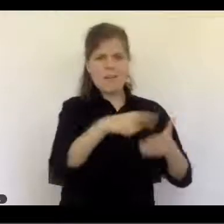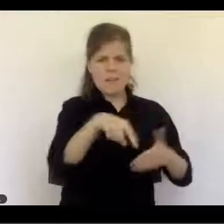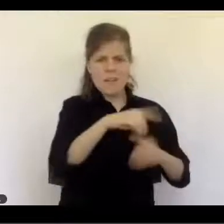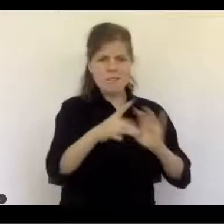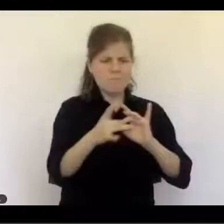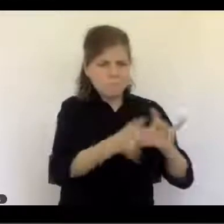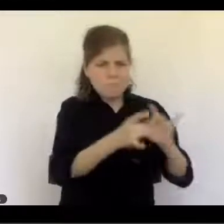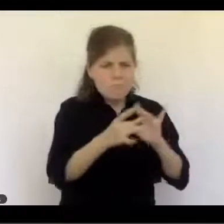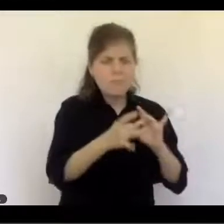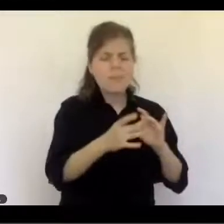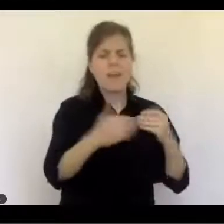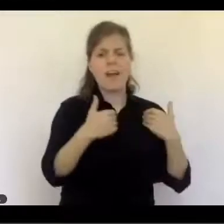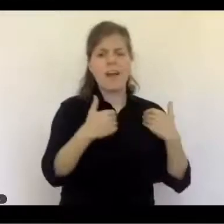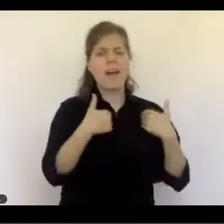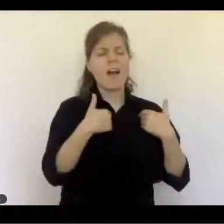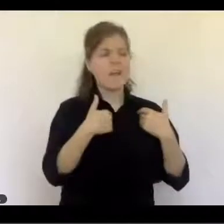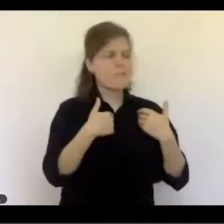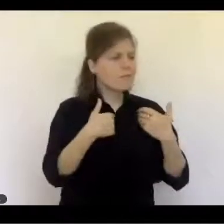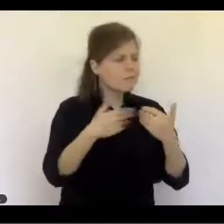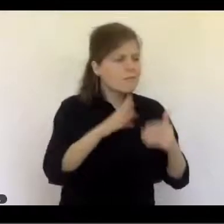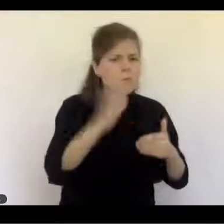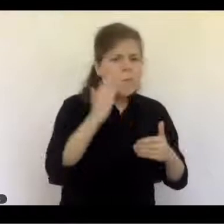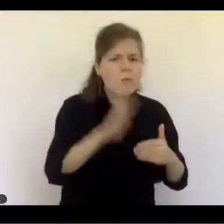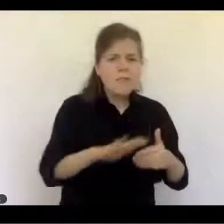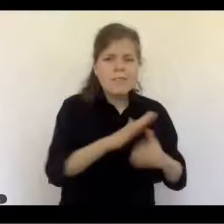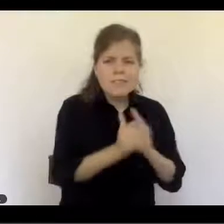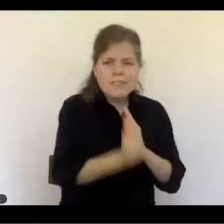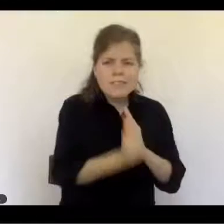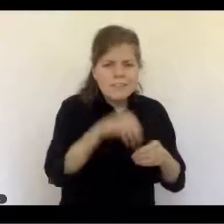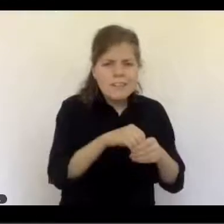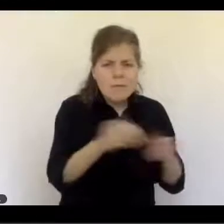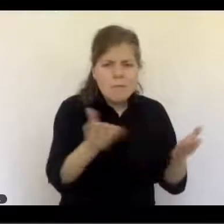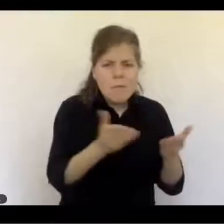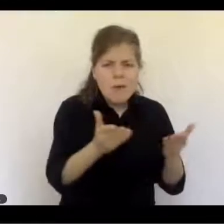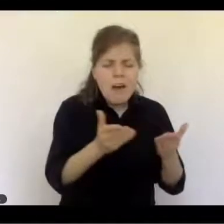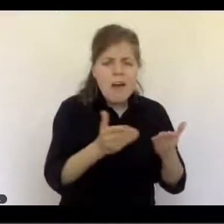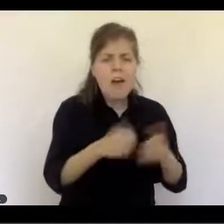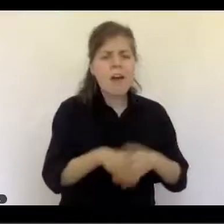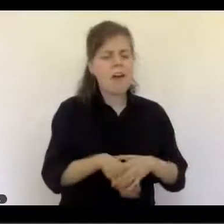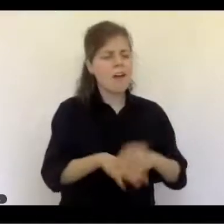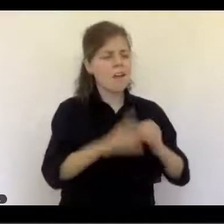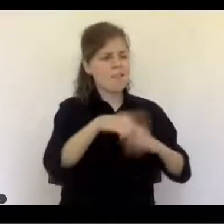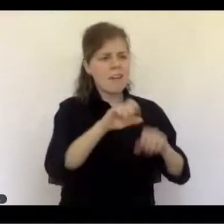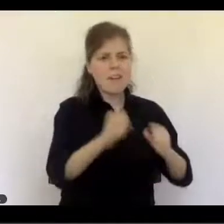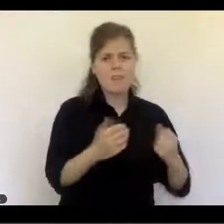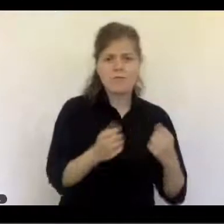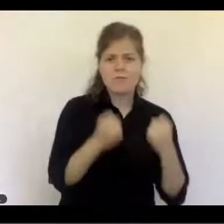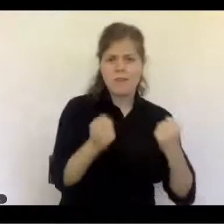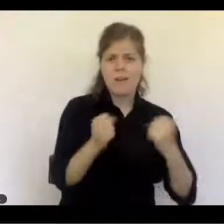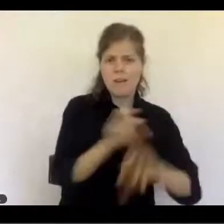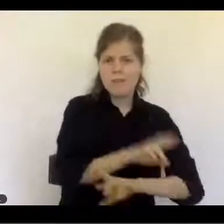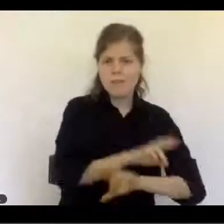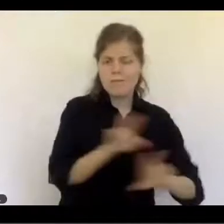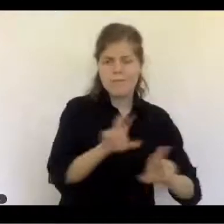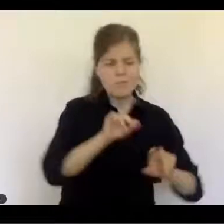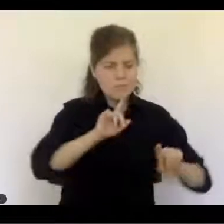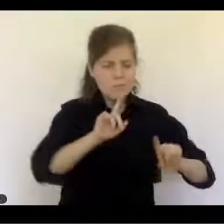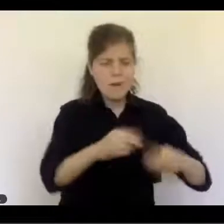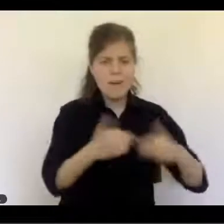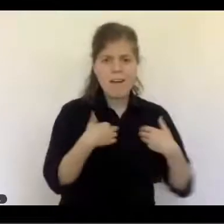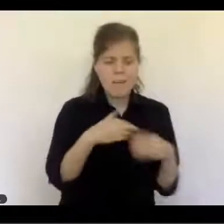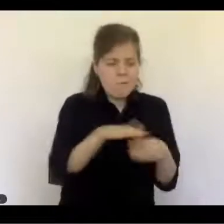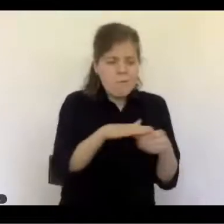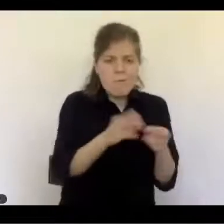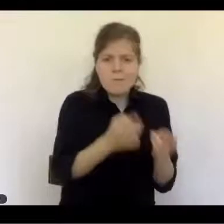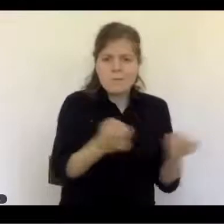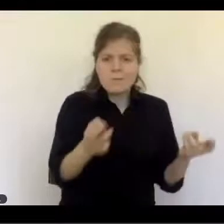the assets of community, to actually tend to issues as they emerge, and have them re-nurses locally. I